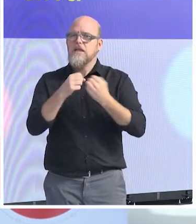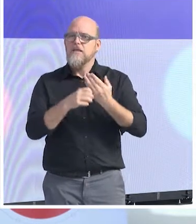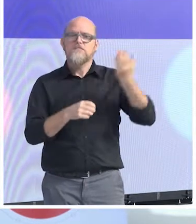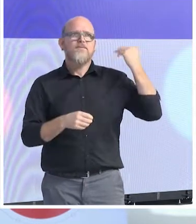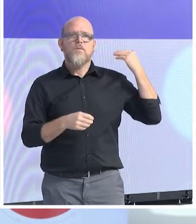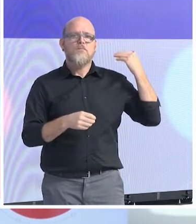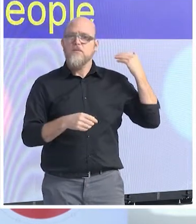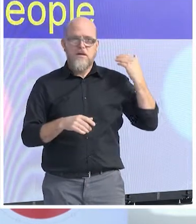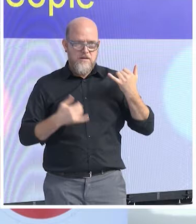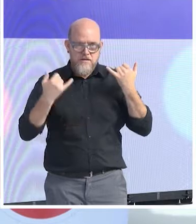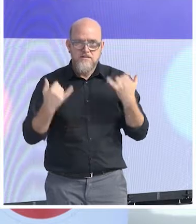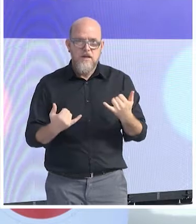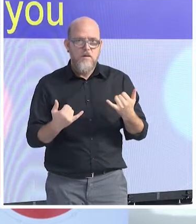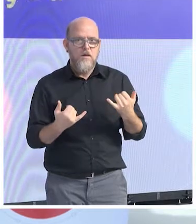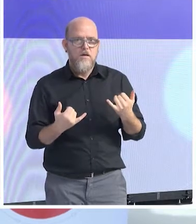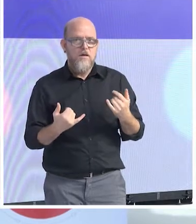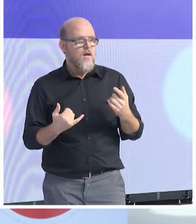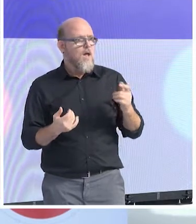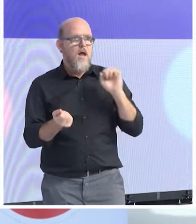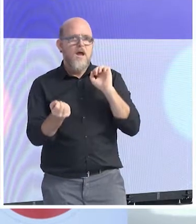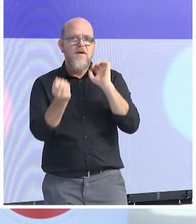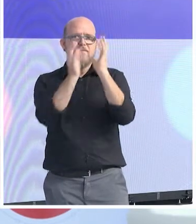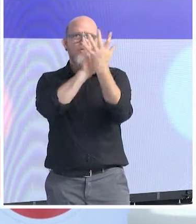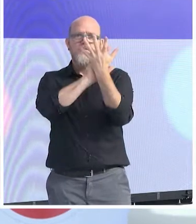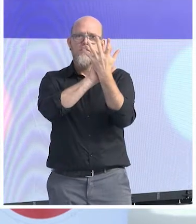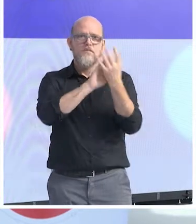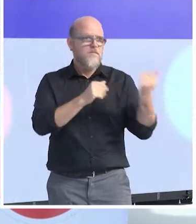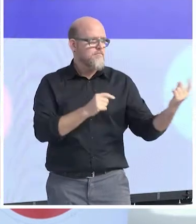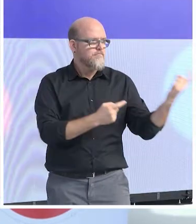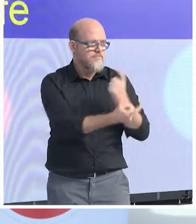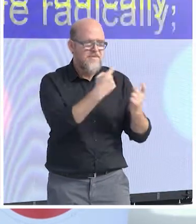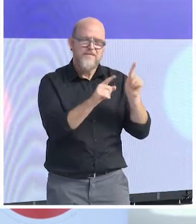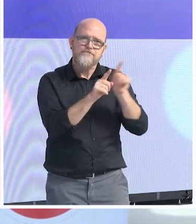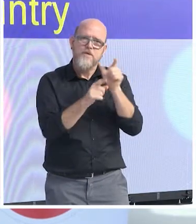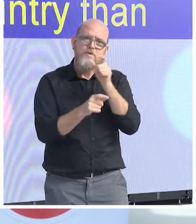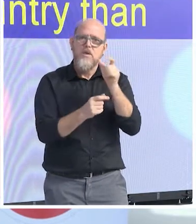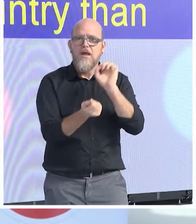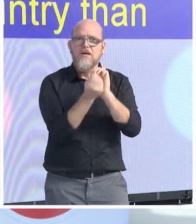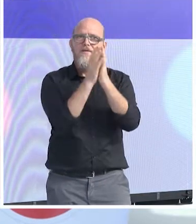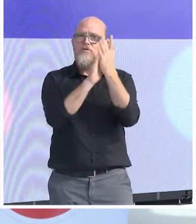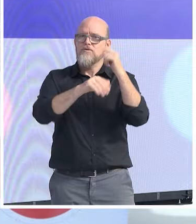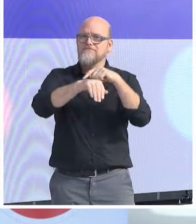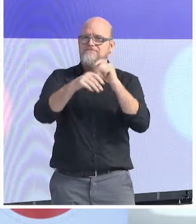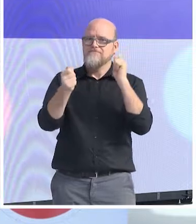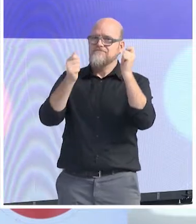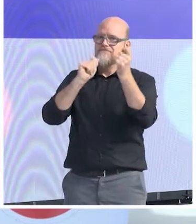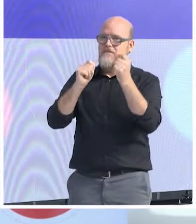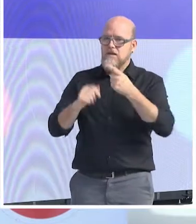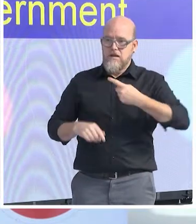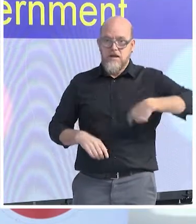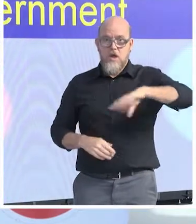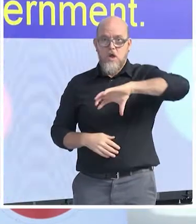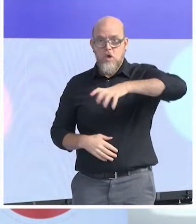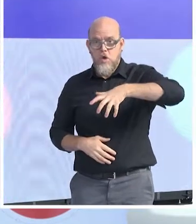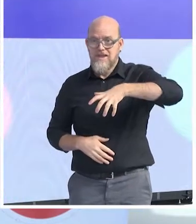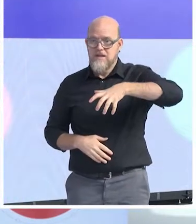if you want to change your life radically, better change the country than try to change the government. And people can much